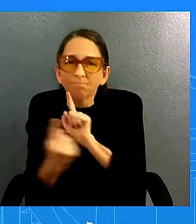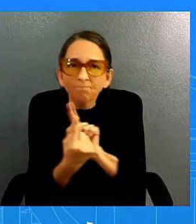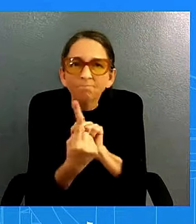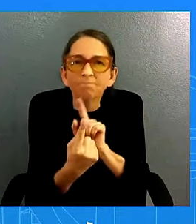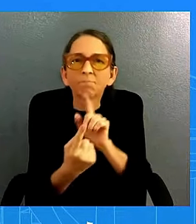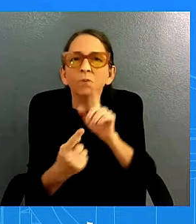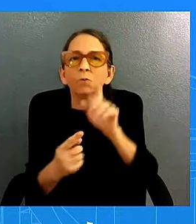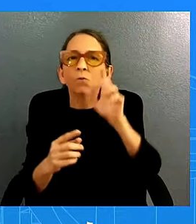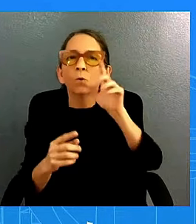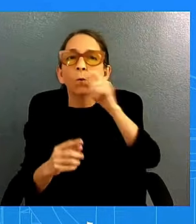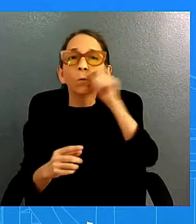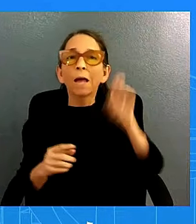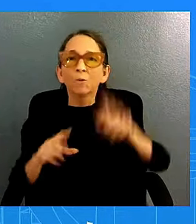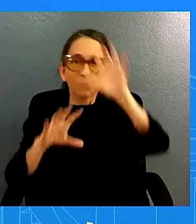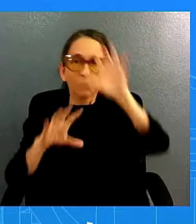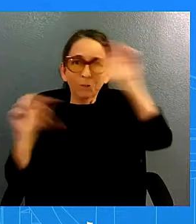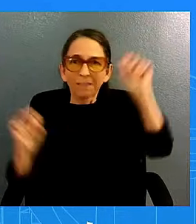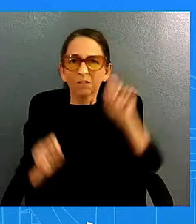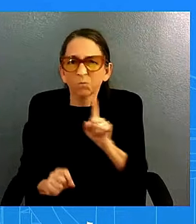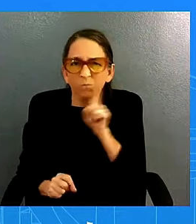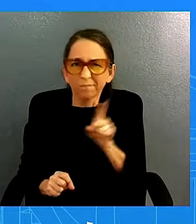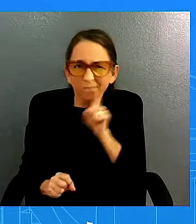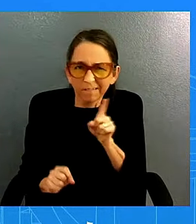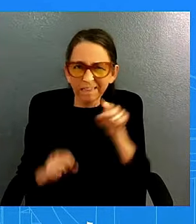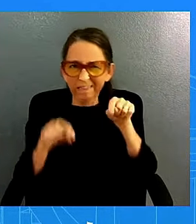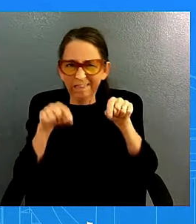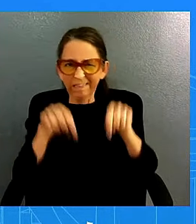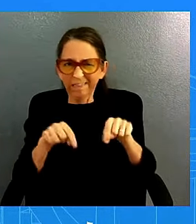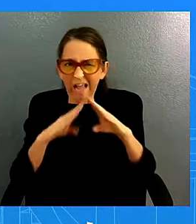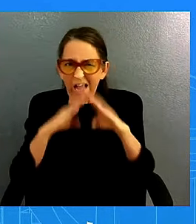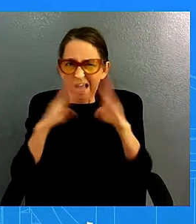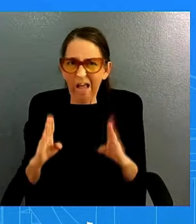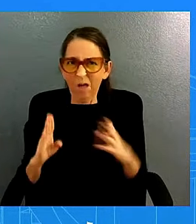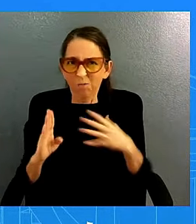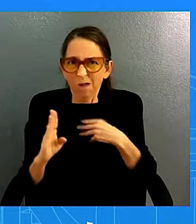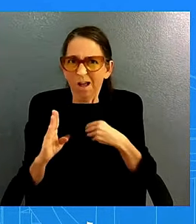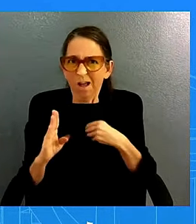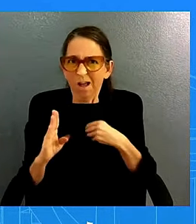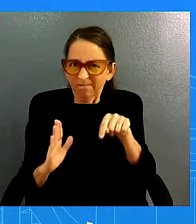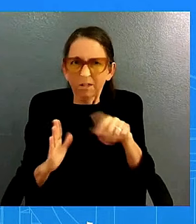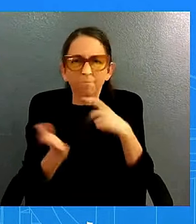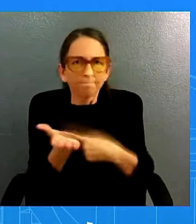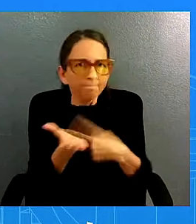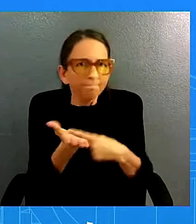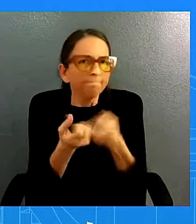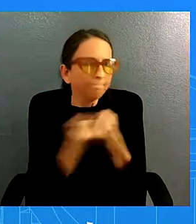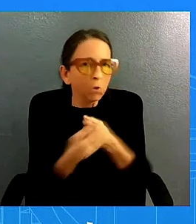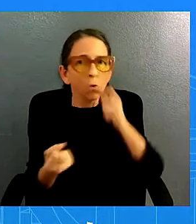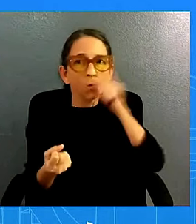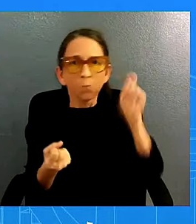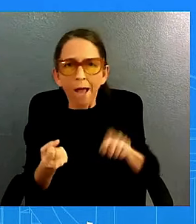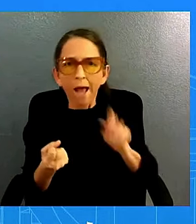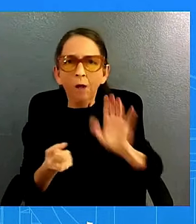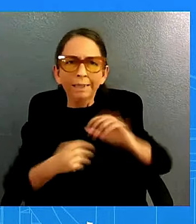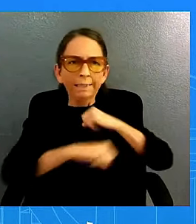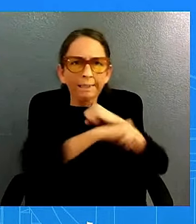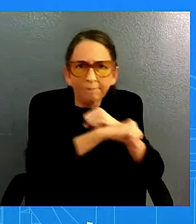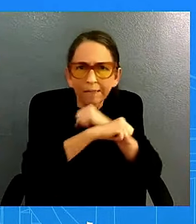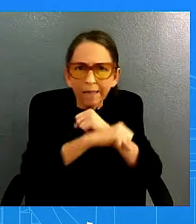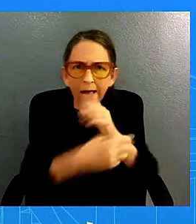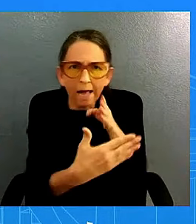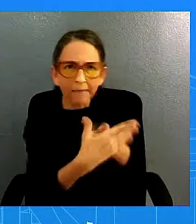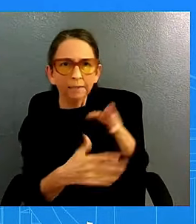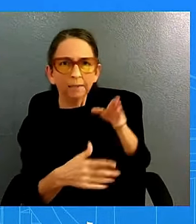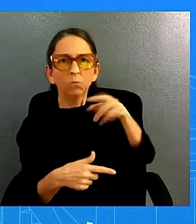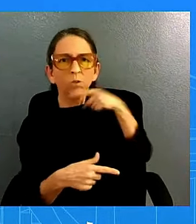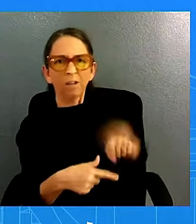house they will discuss u.s support for ukraine in its defense against russian aggression and ukraine's strategic planning